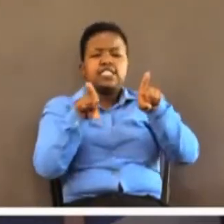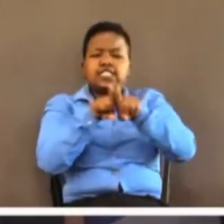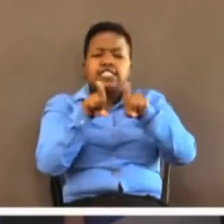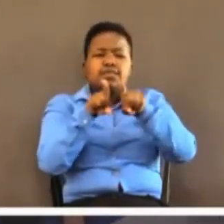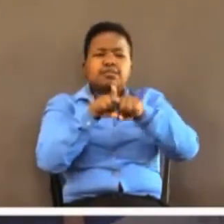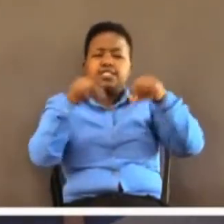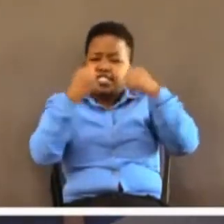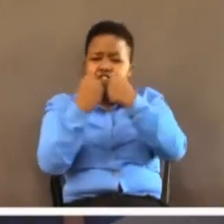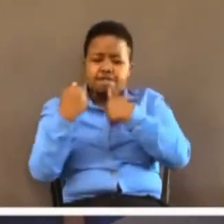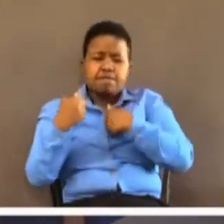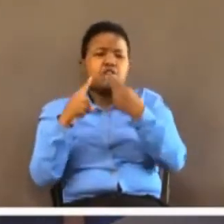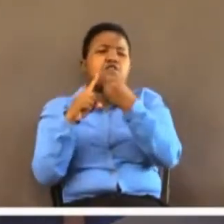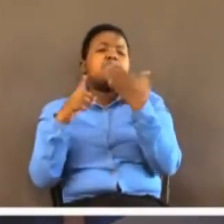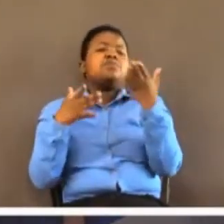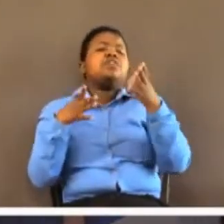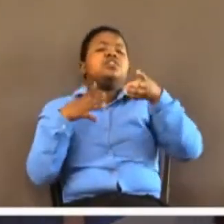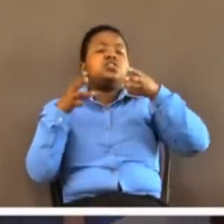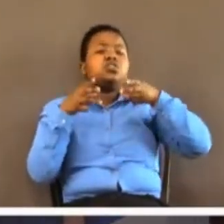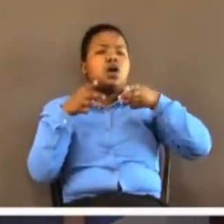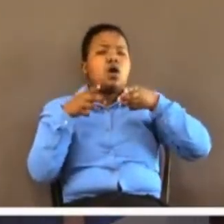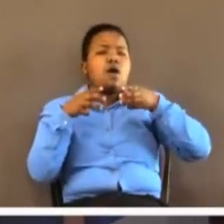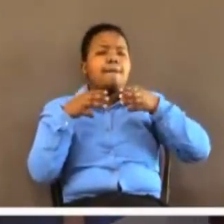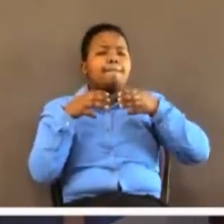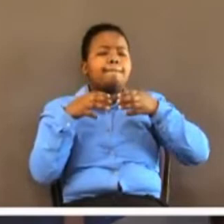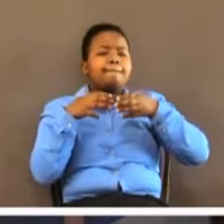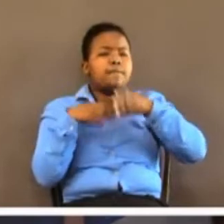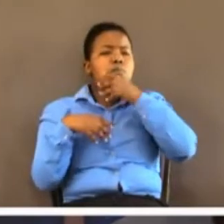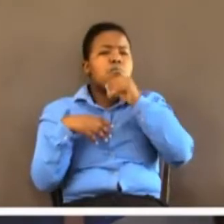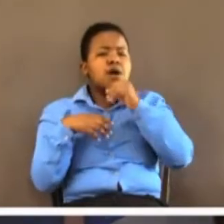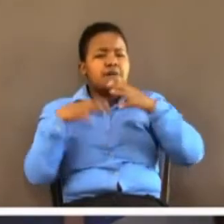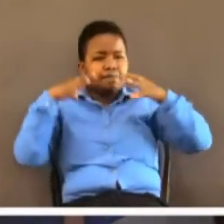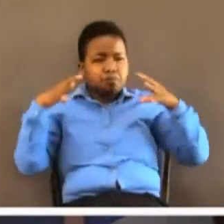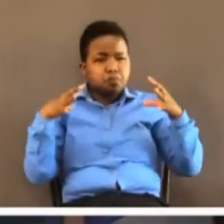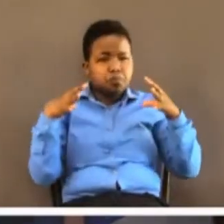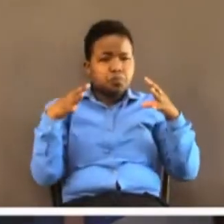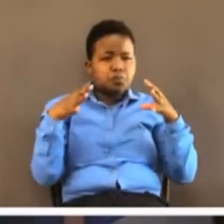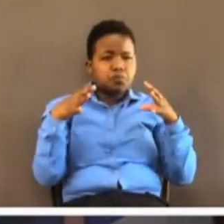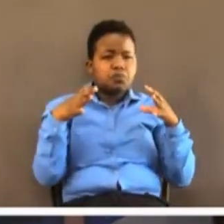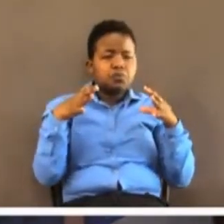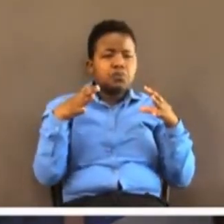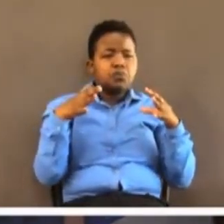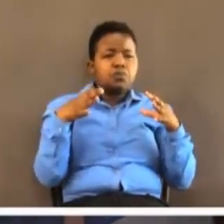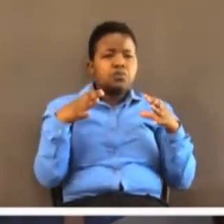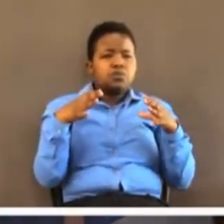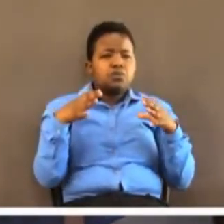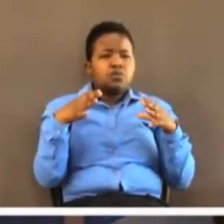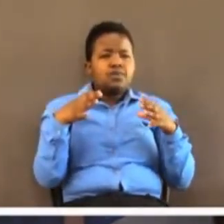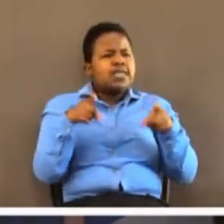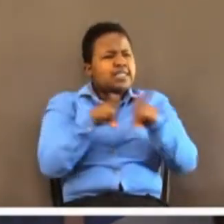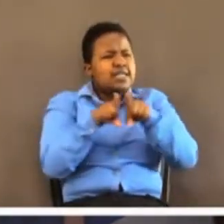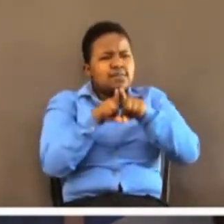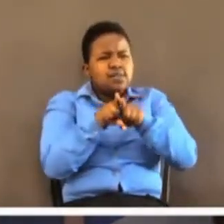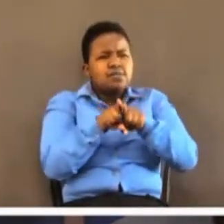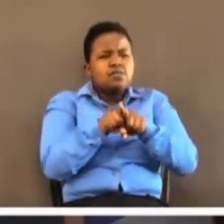this feurist. And in other words, friends, David is remembering past victories, yet looking forward to the present